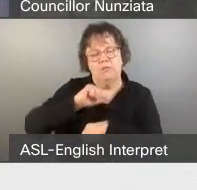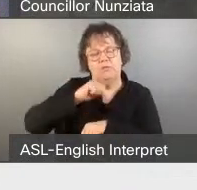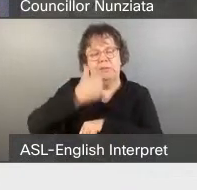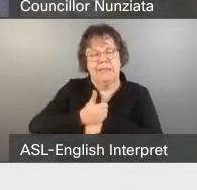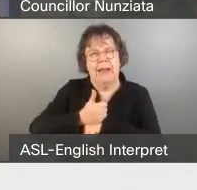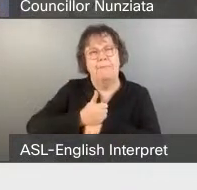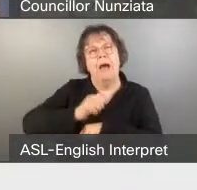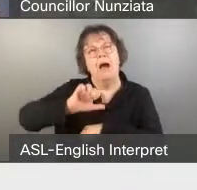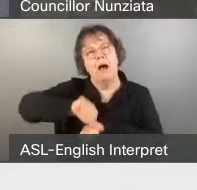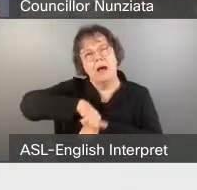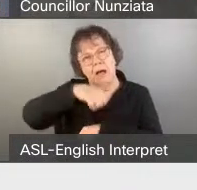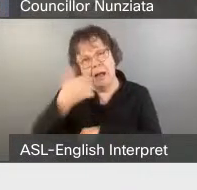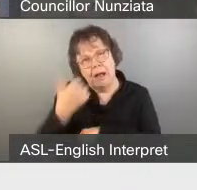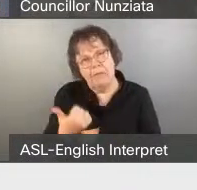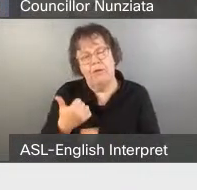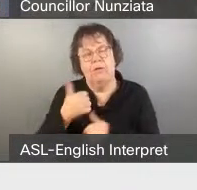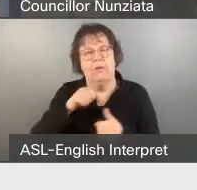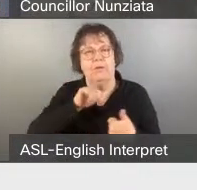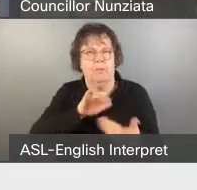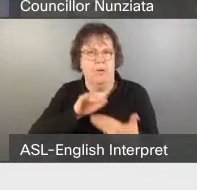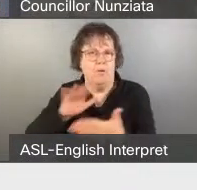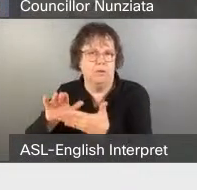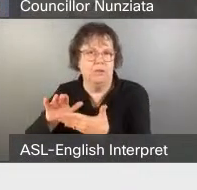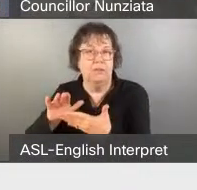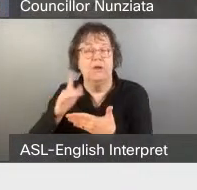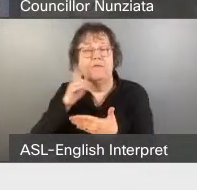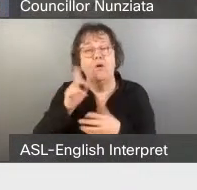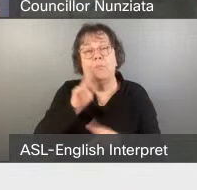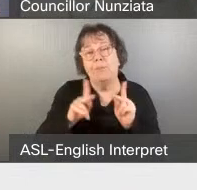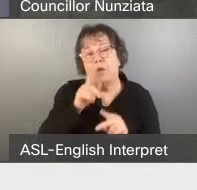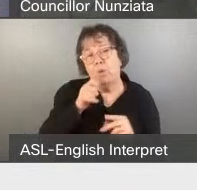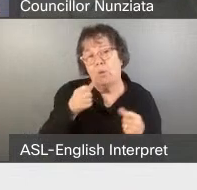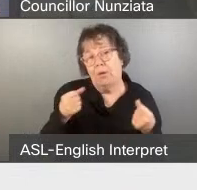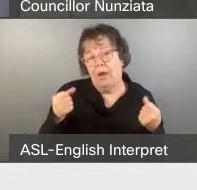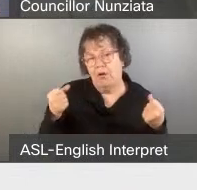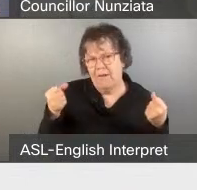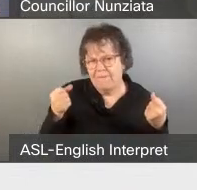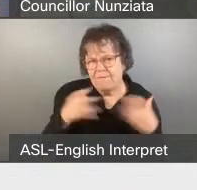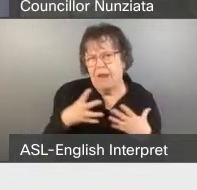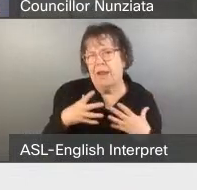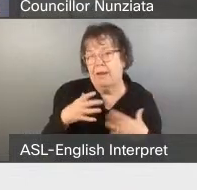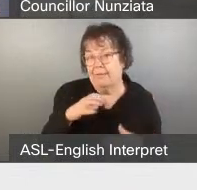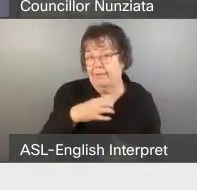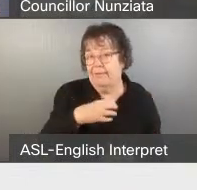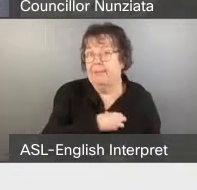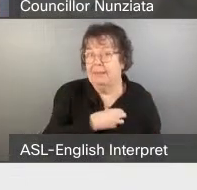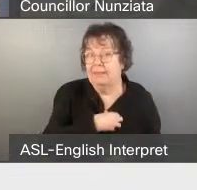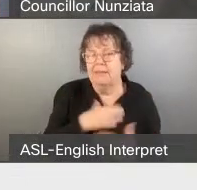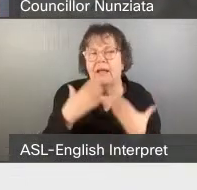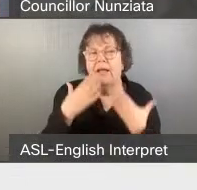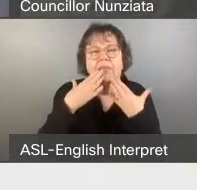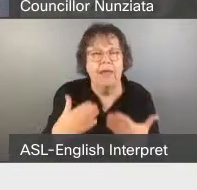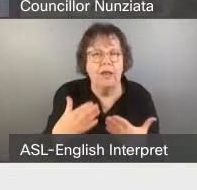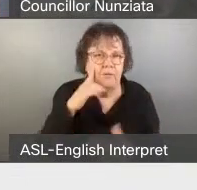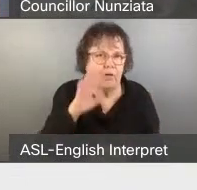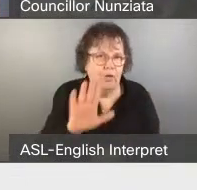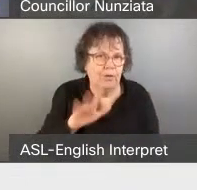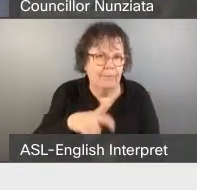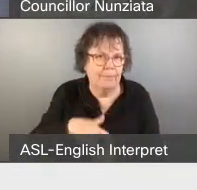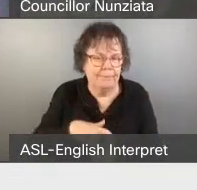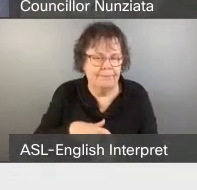who are disabilitatingly afraid of the police. Thank you for your time. Thank you very much, Nicole.